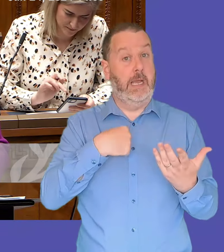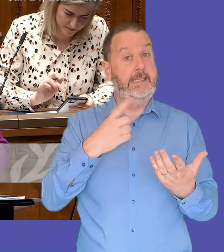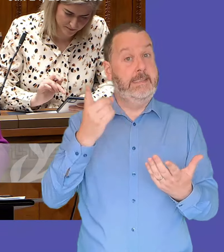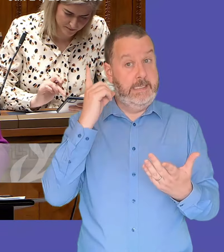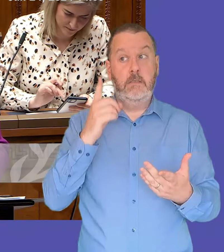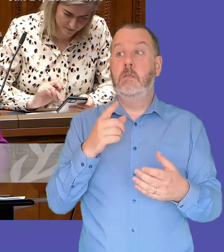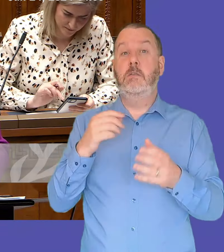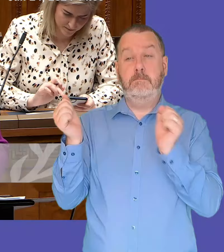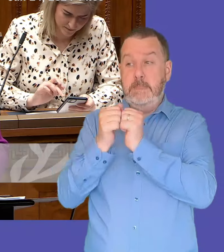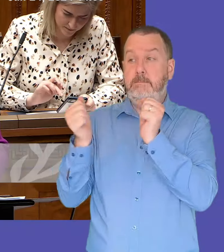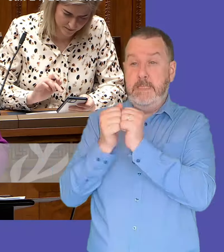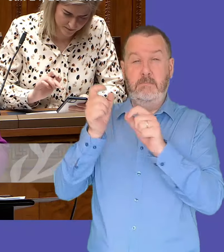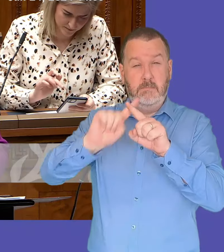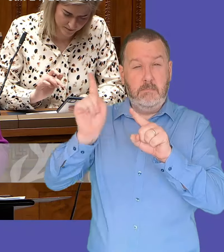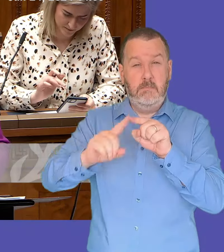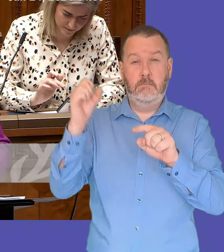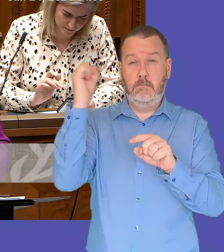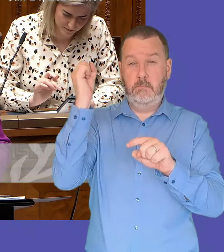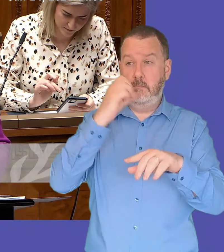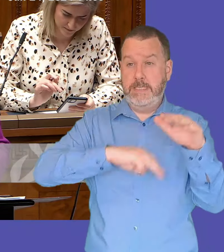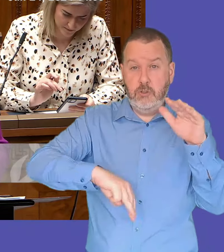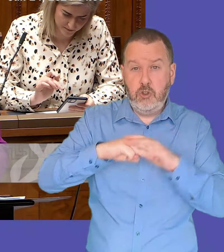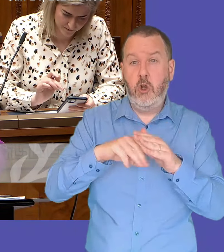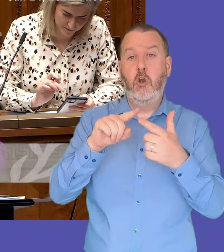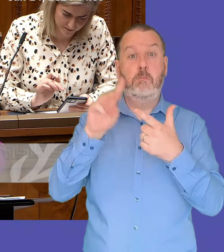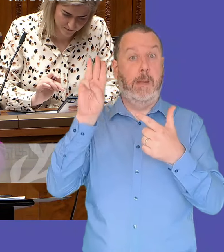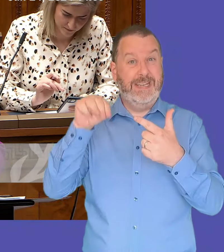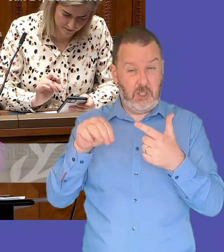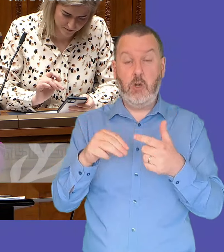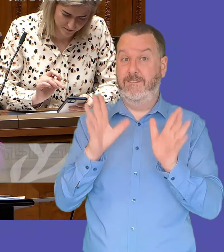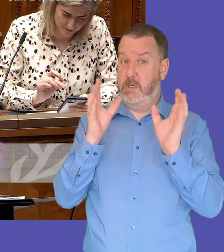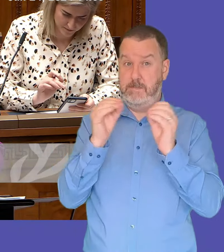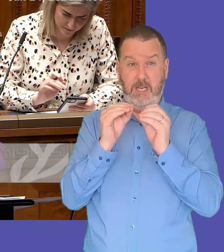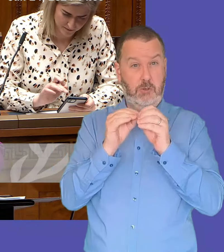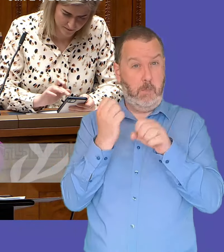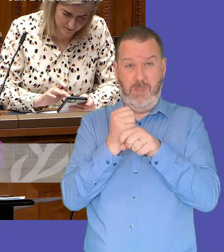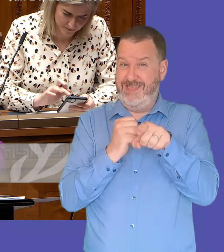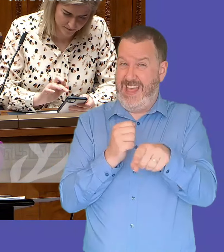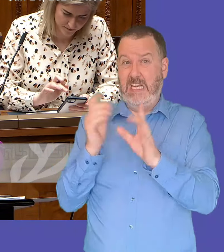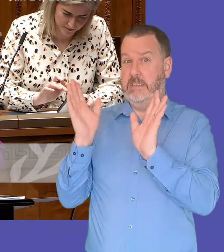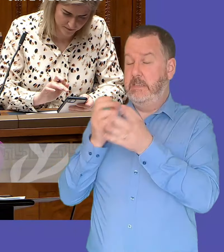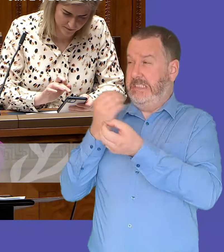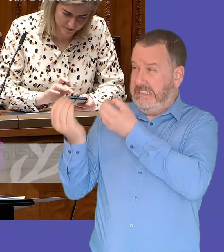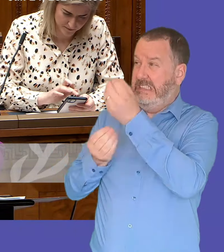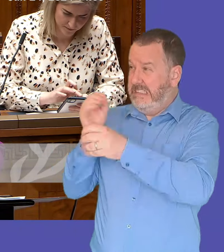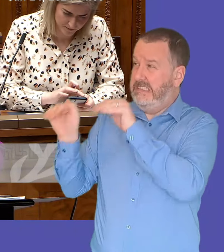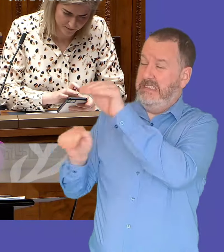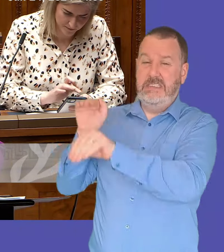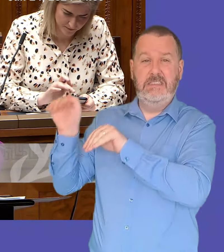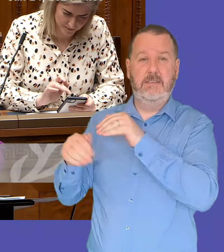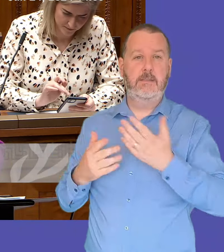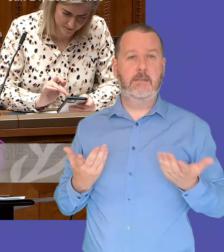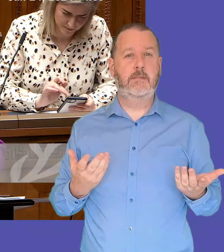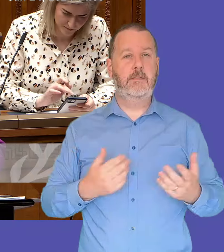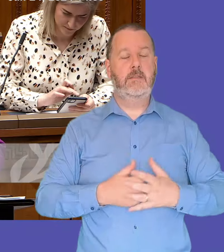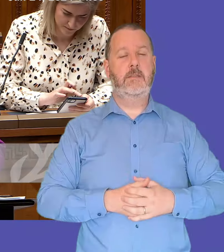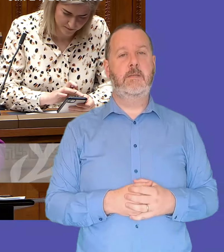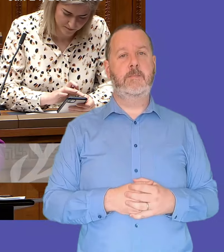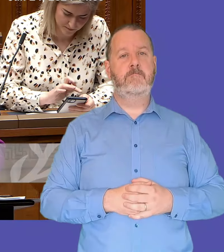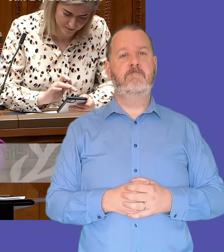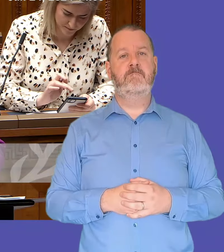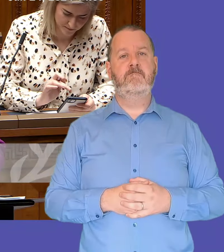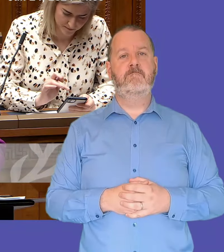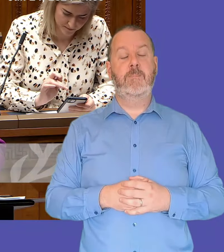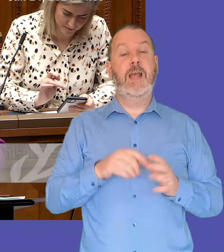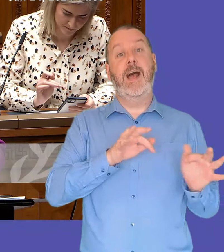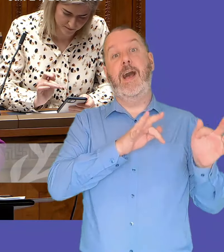with every british government minister including the prime minister and and will most significantly in order to when we